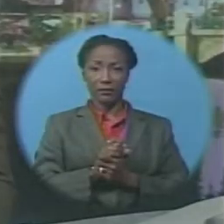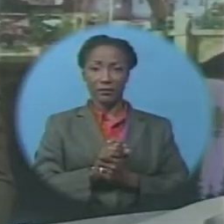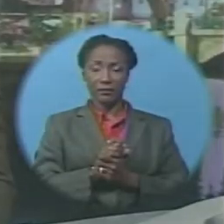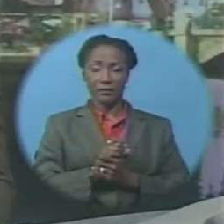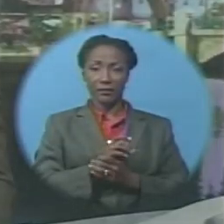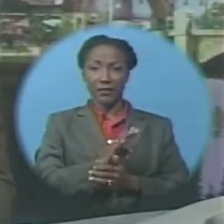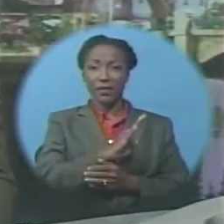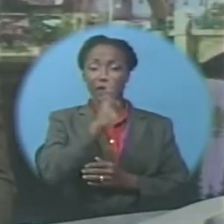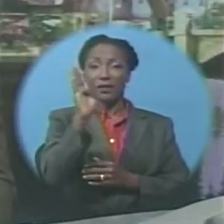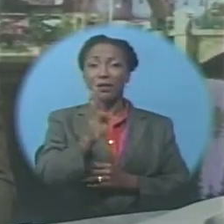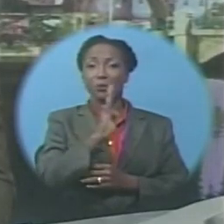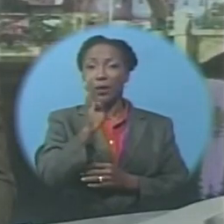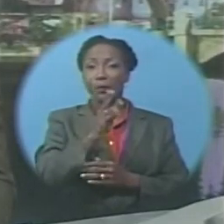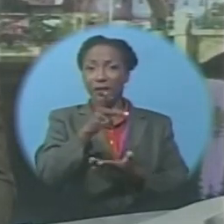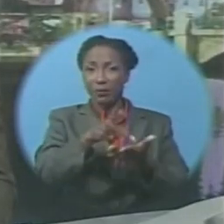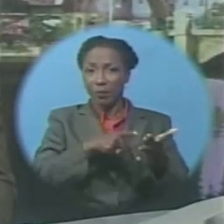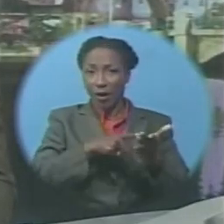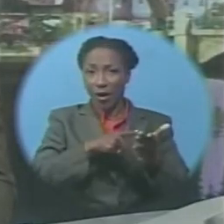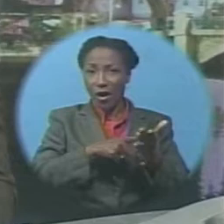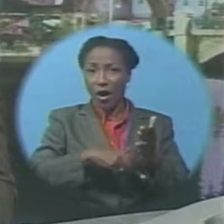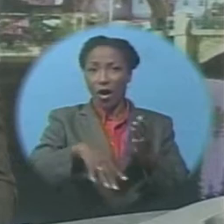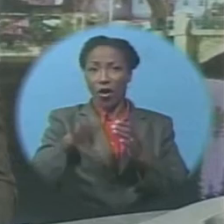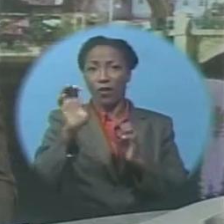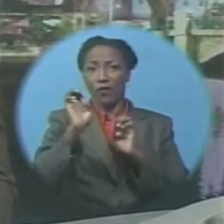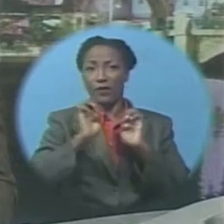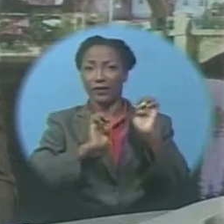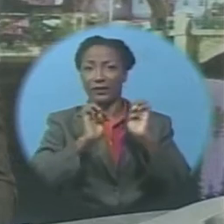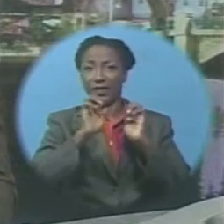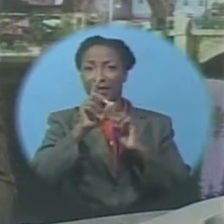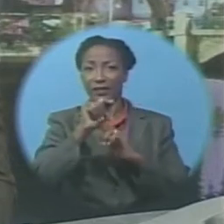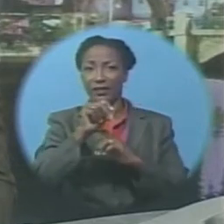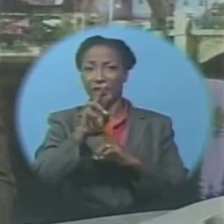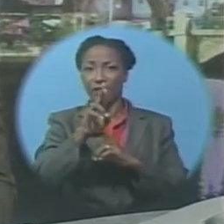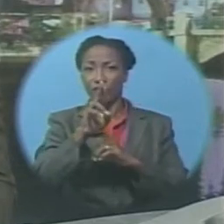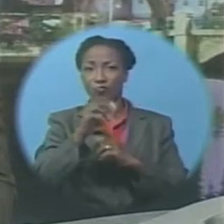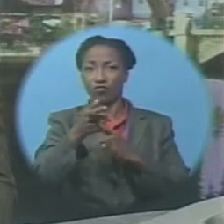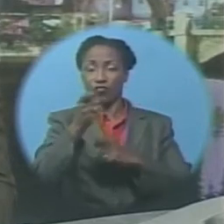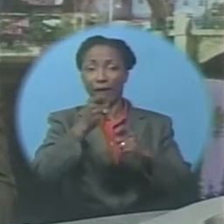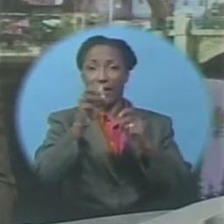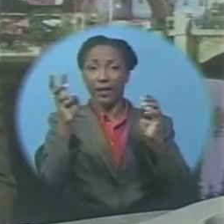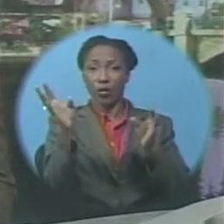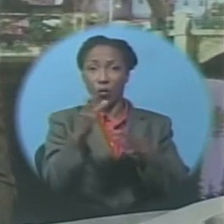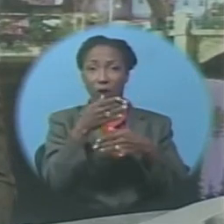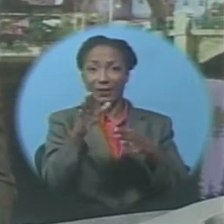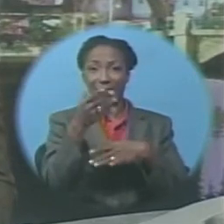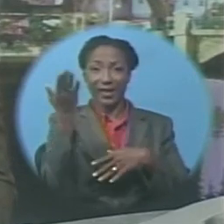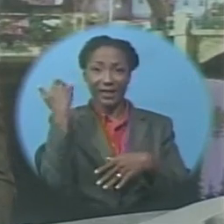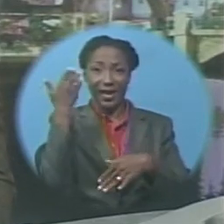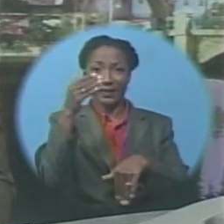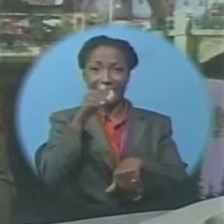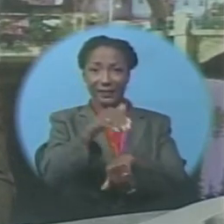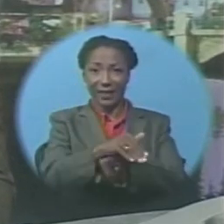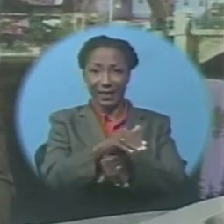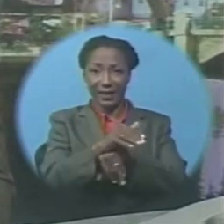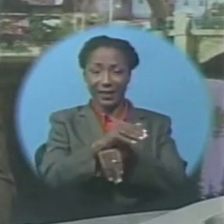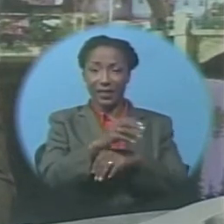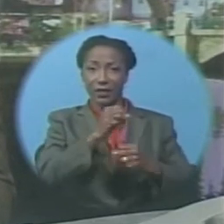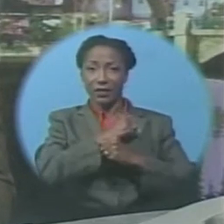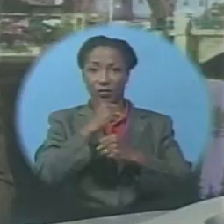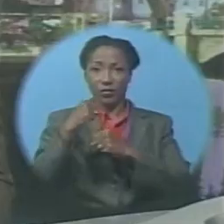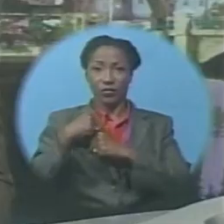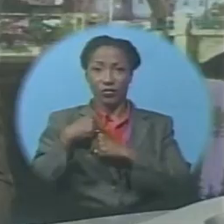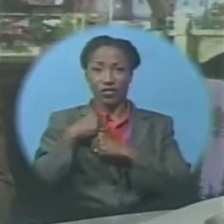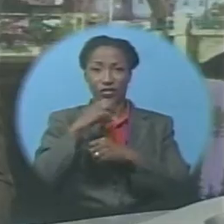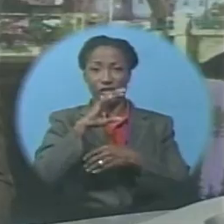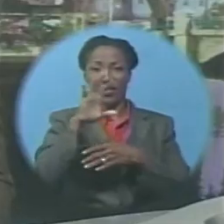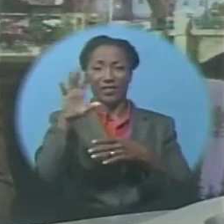The Barbados leg of the exercise trade winds has just concluded, and last night the military personnel involved got a